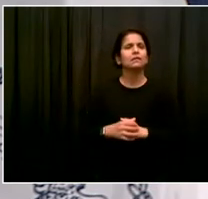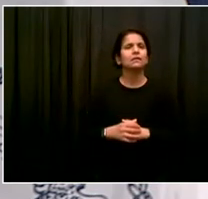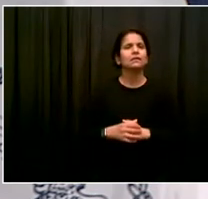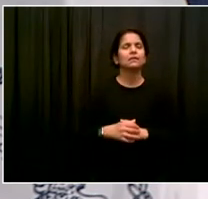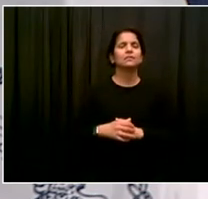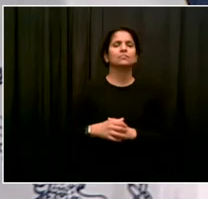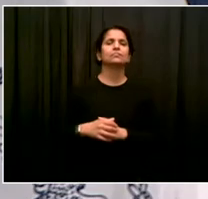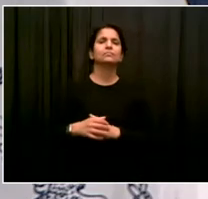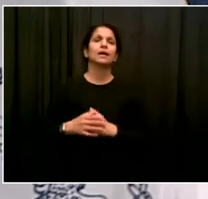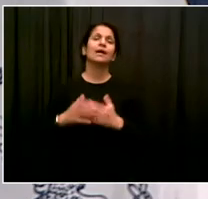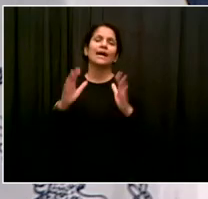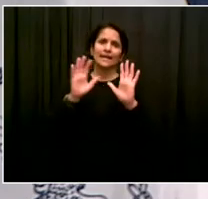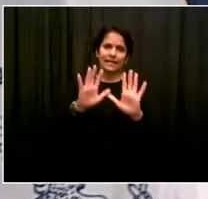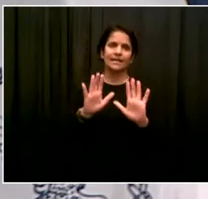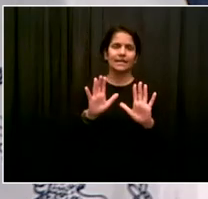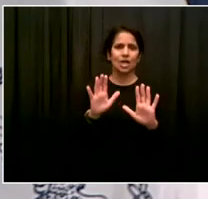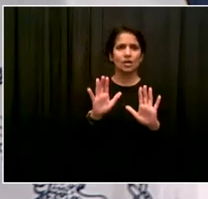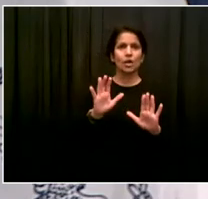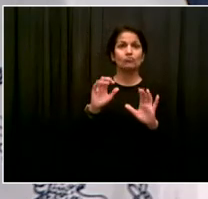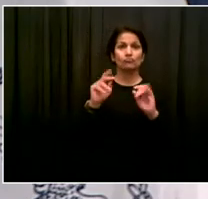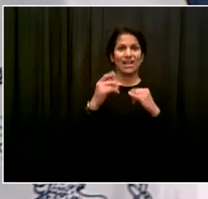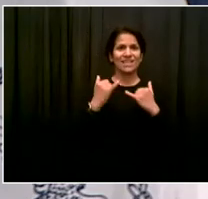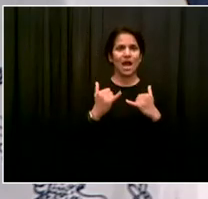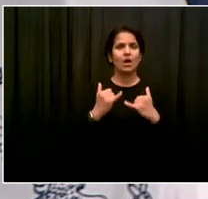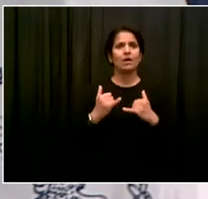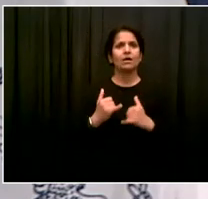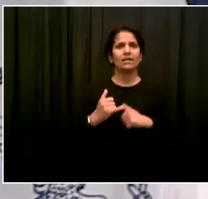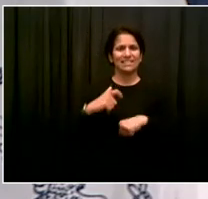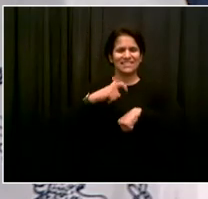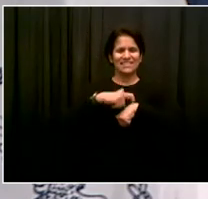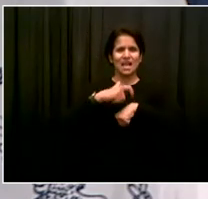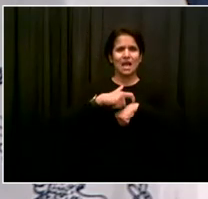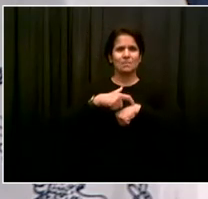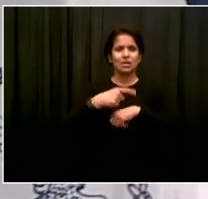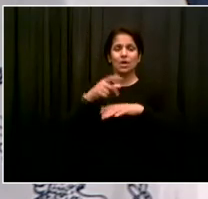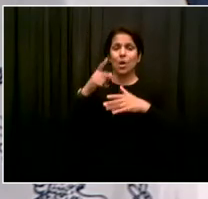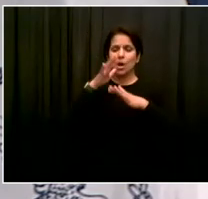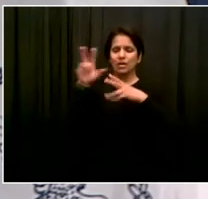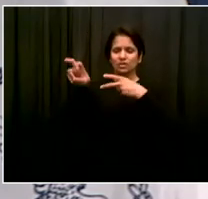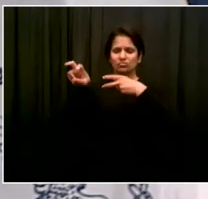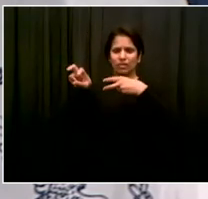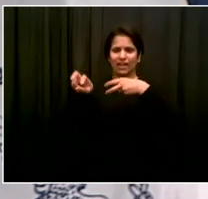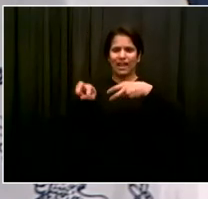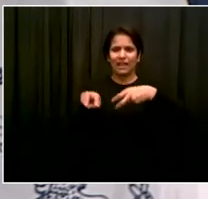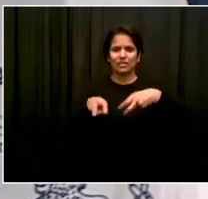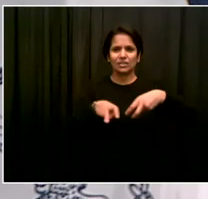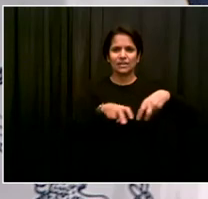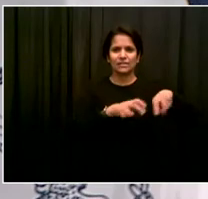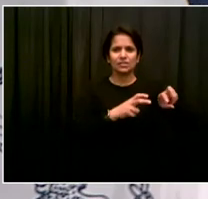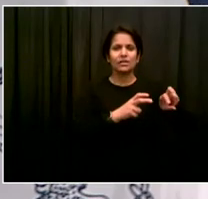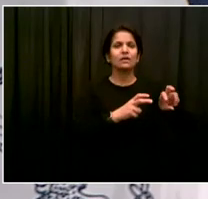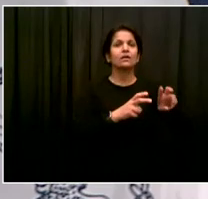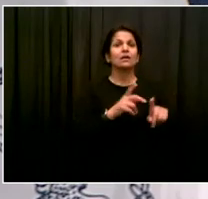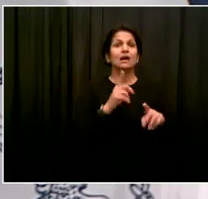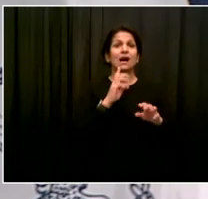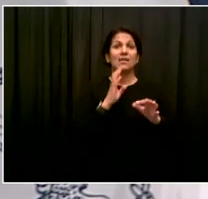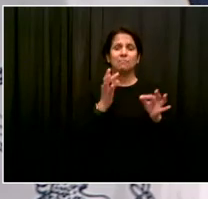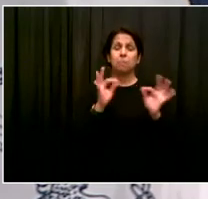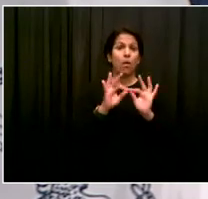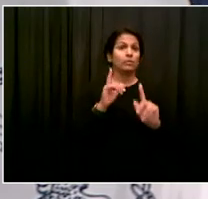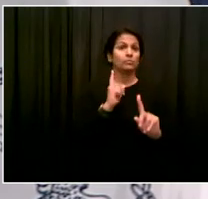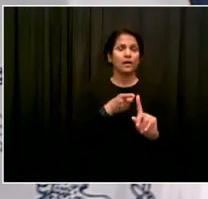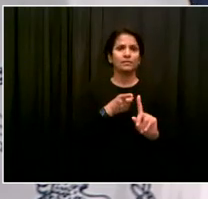a transitional time. First of all, huge point, electric vehicles versus non-electric vehicles. As we get